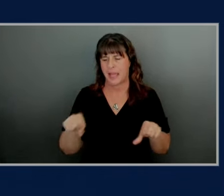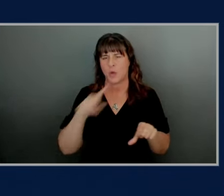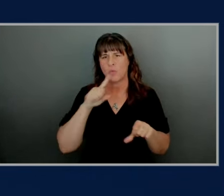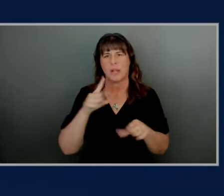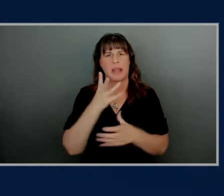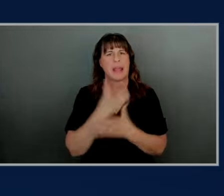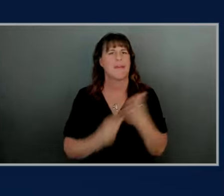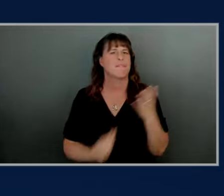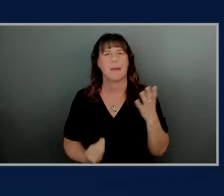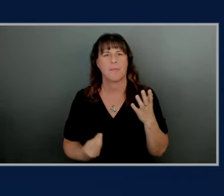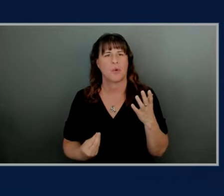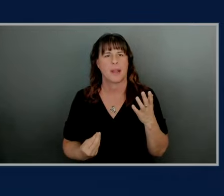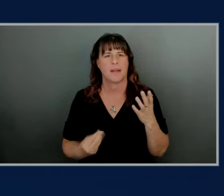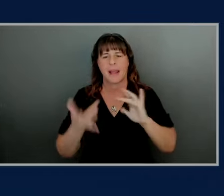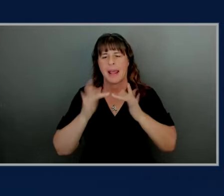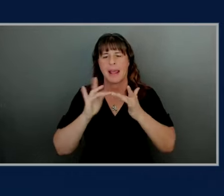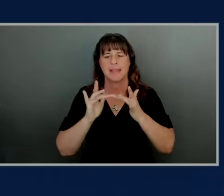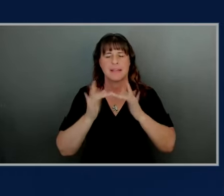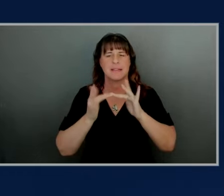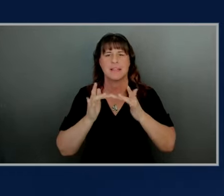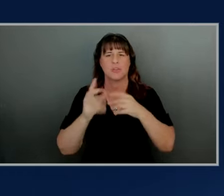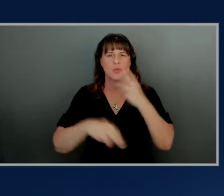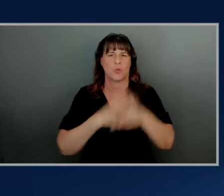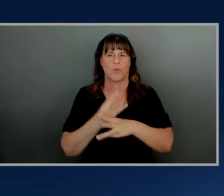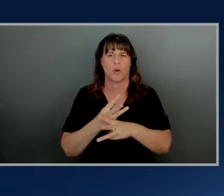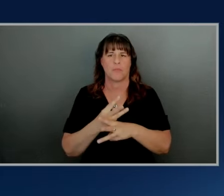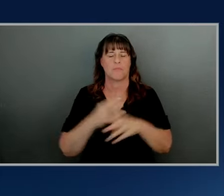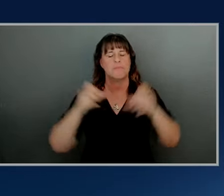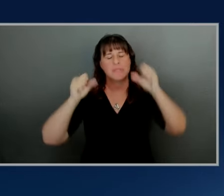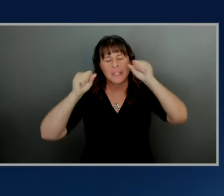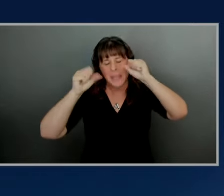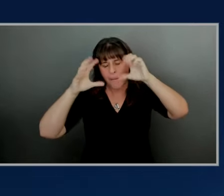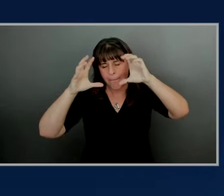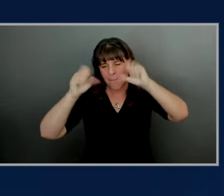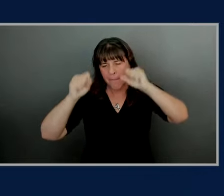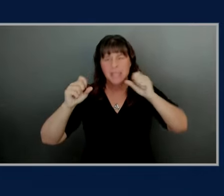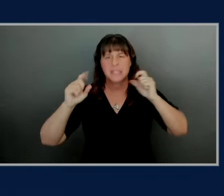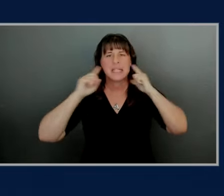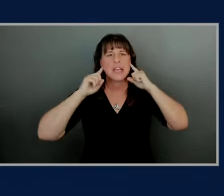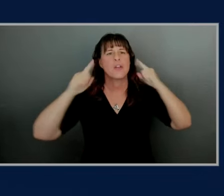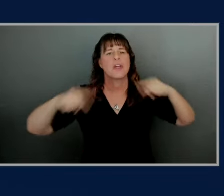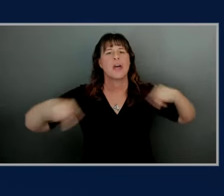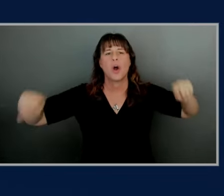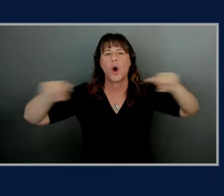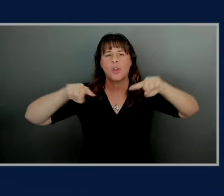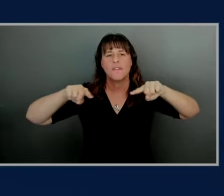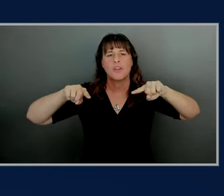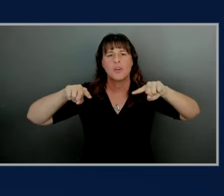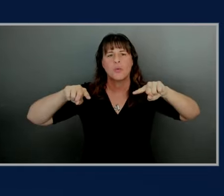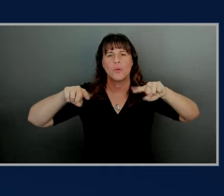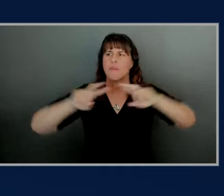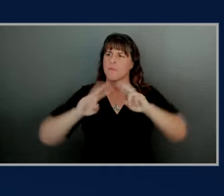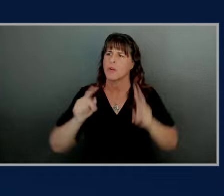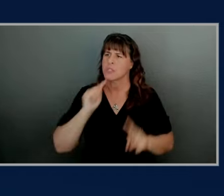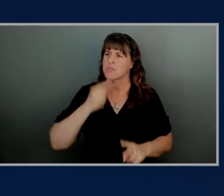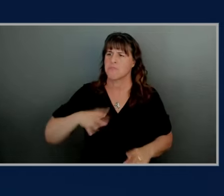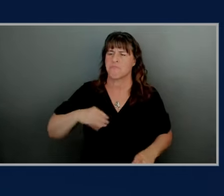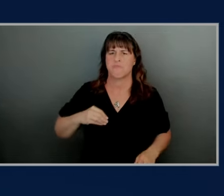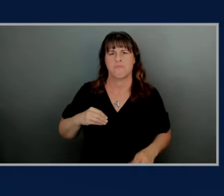in the digital world that we live in so it's amazing to me to hear that you all are you know how seriously you take that